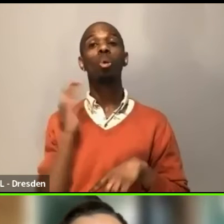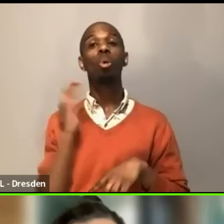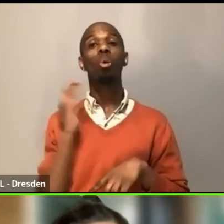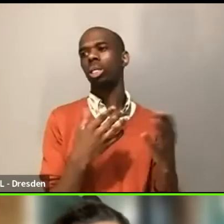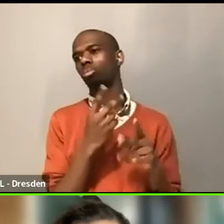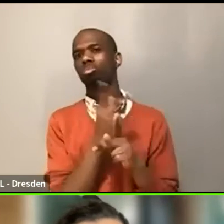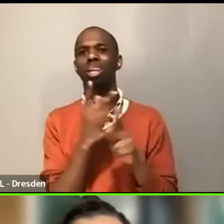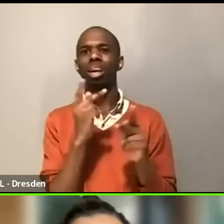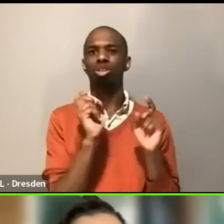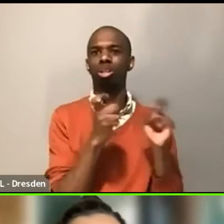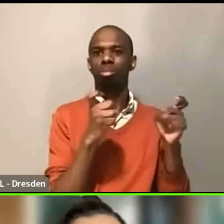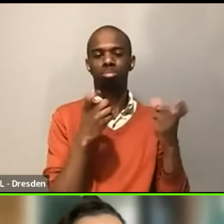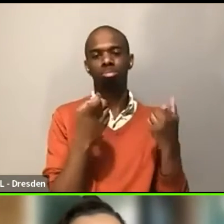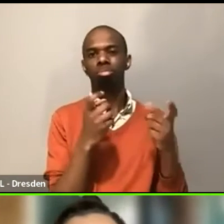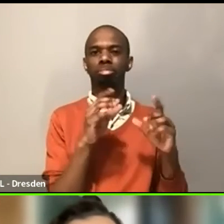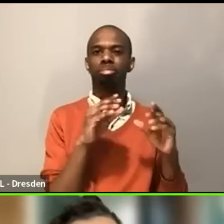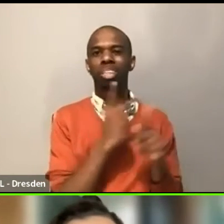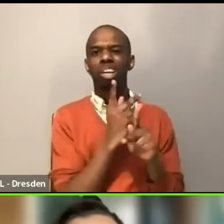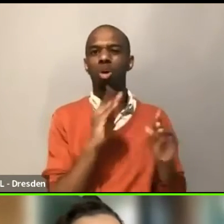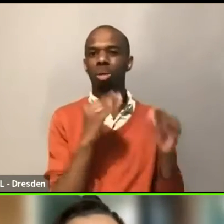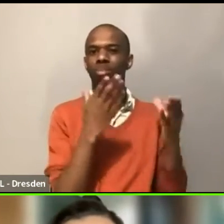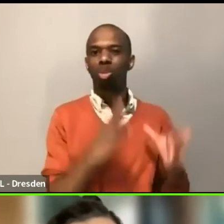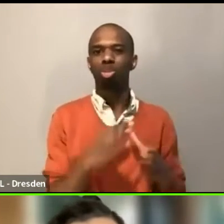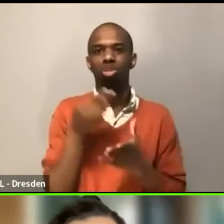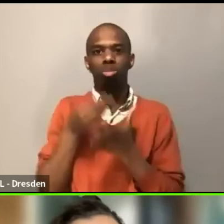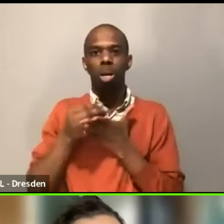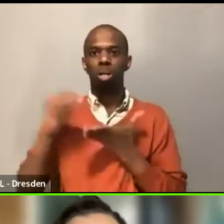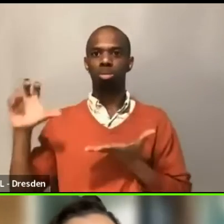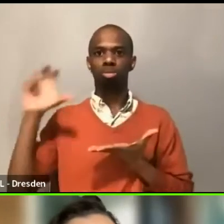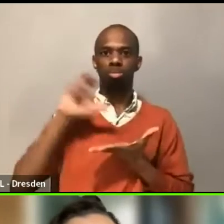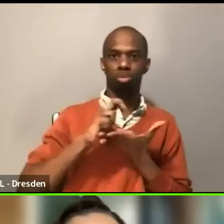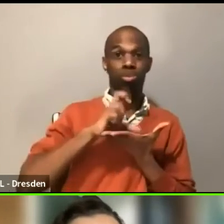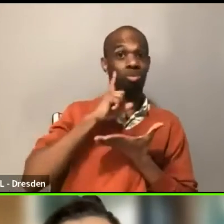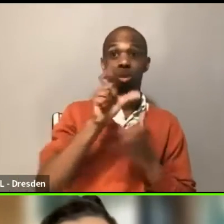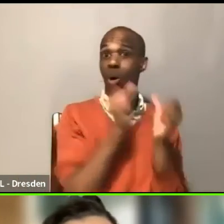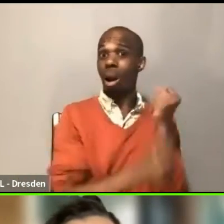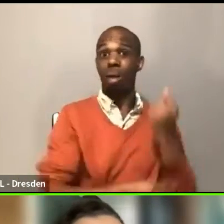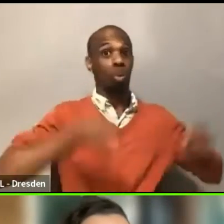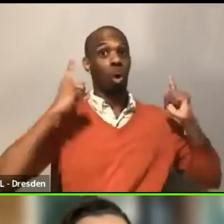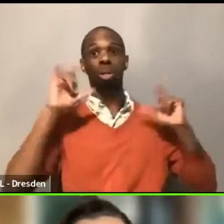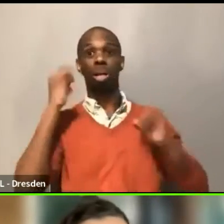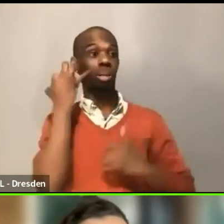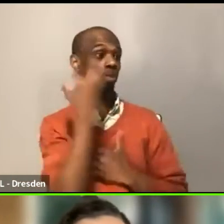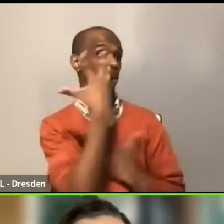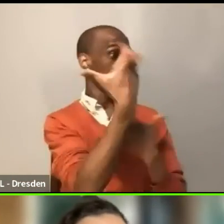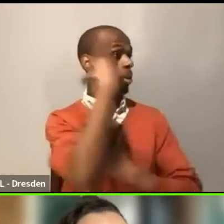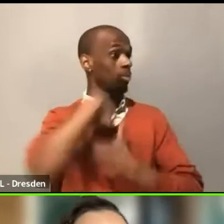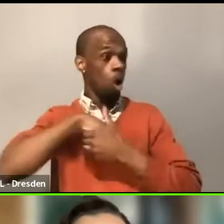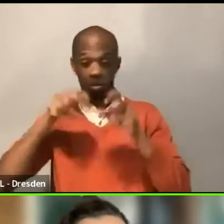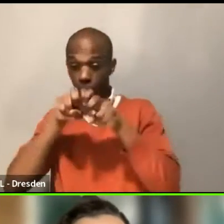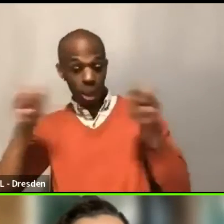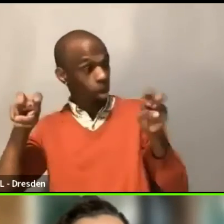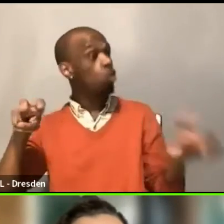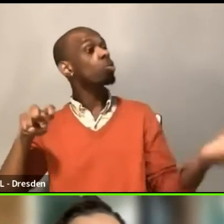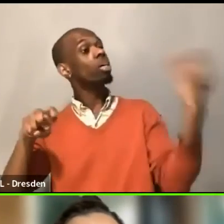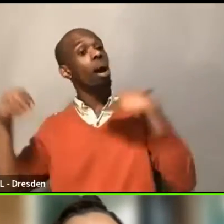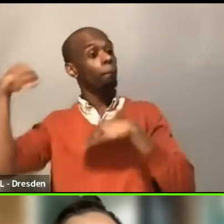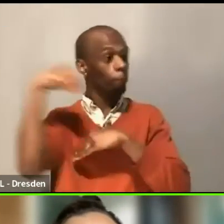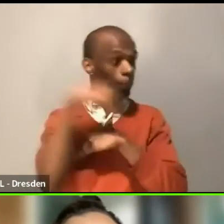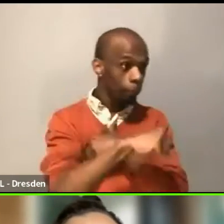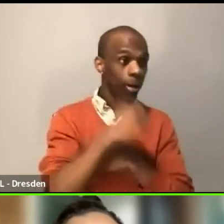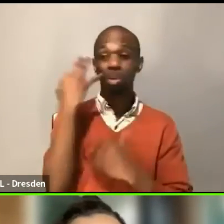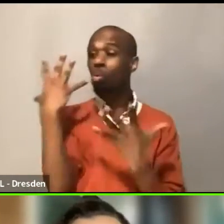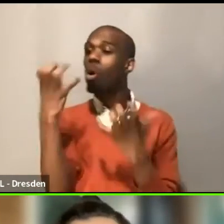funds to everybody. Like, we're literally like, you do a reading with us. Like, do you want this? You do a panel. Like, do you want this? You come speak to our board. Do you want this?